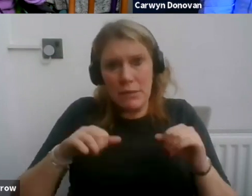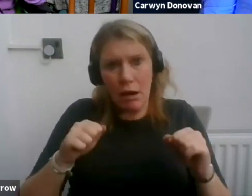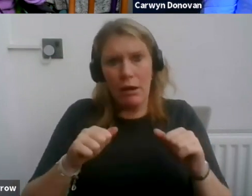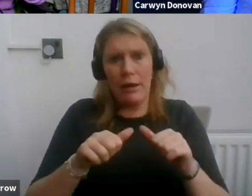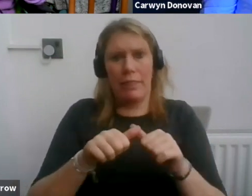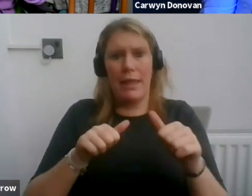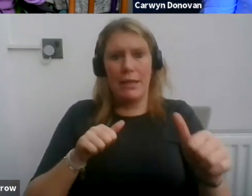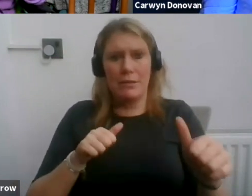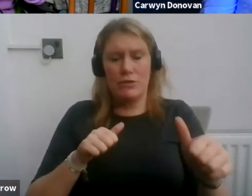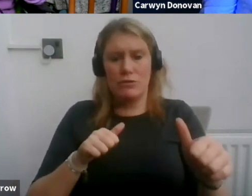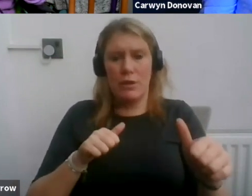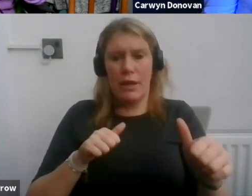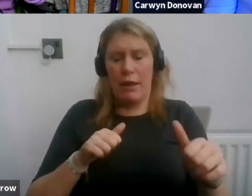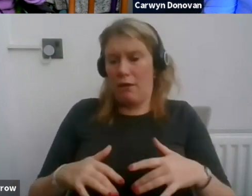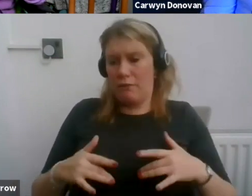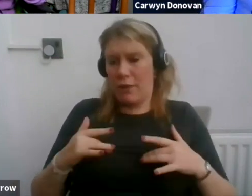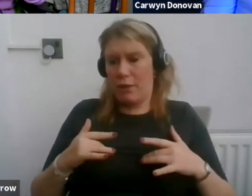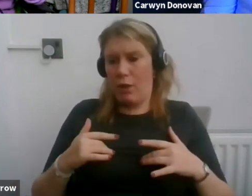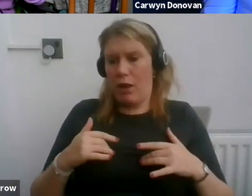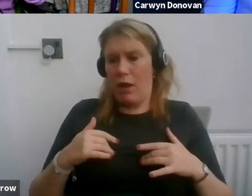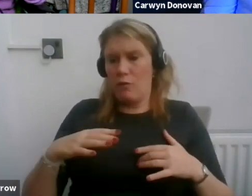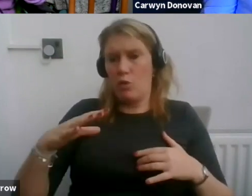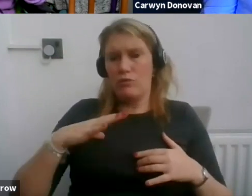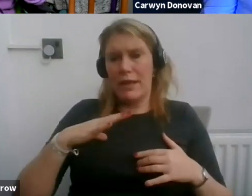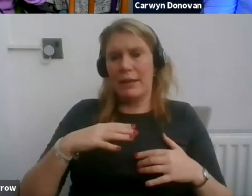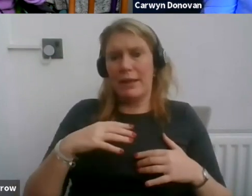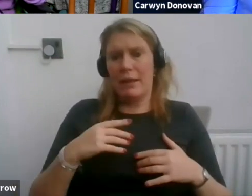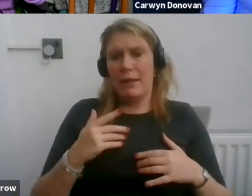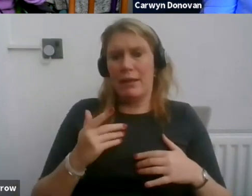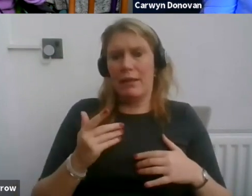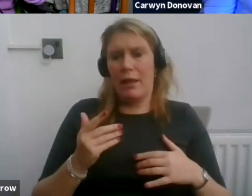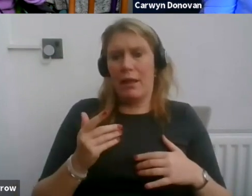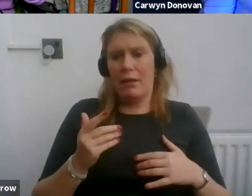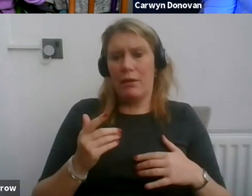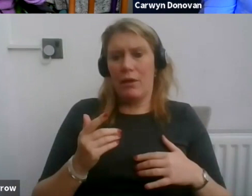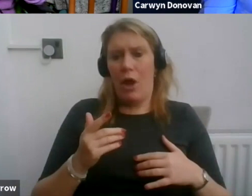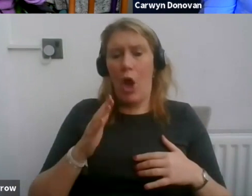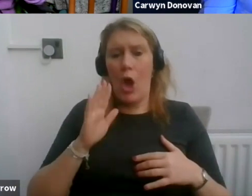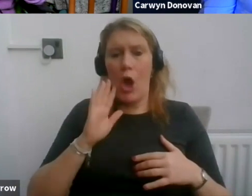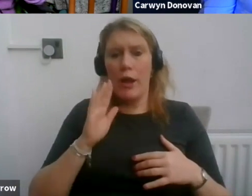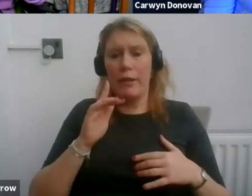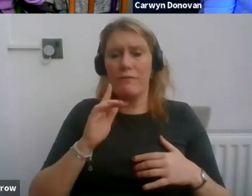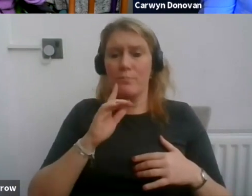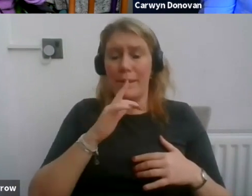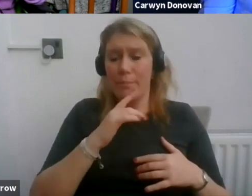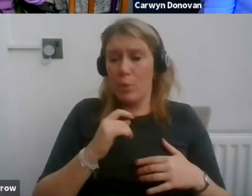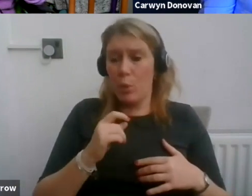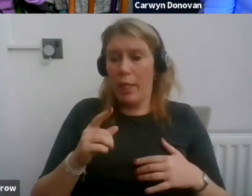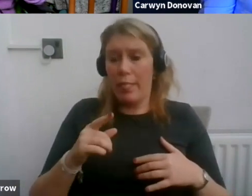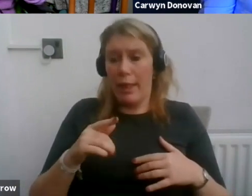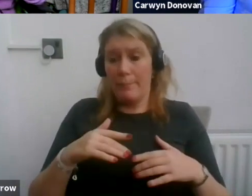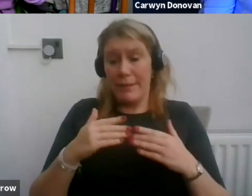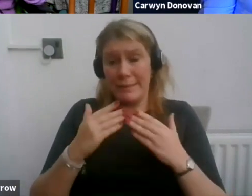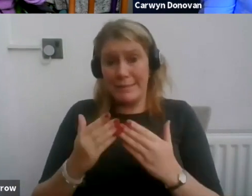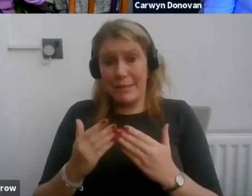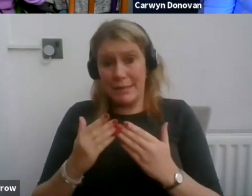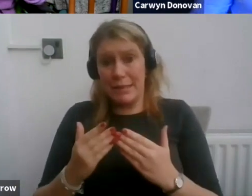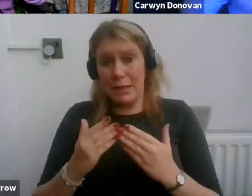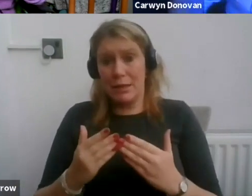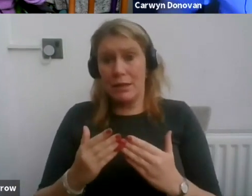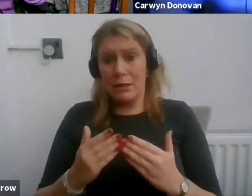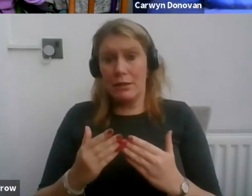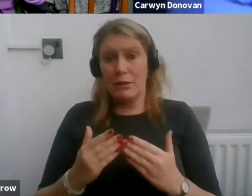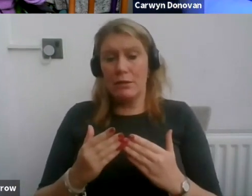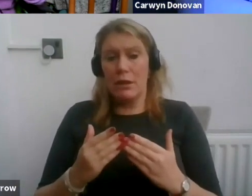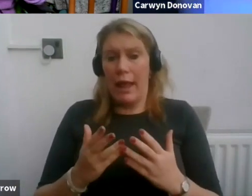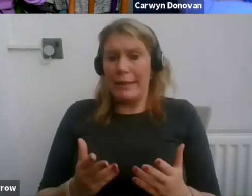people who've been studying in related fields for not just as undergraduates but postgraduates and are